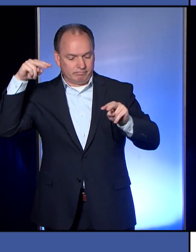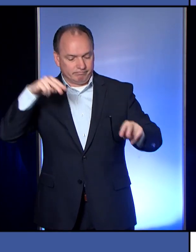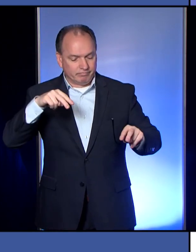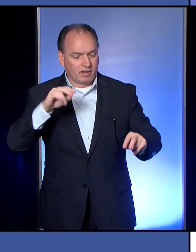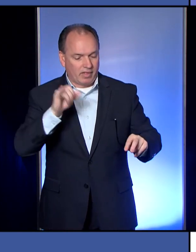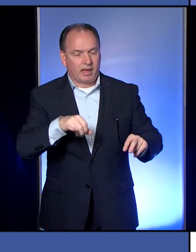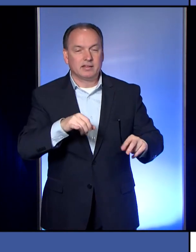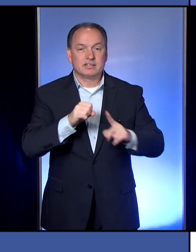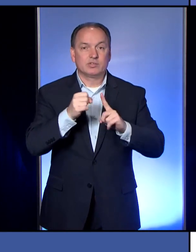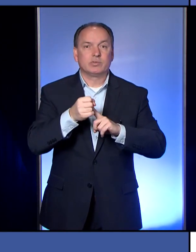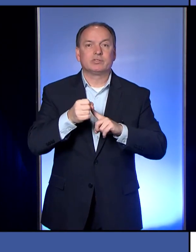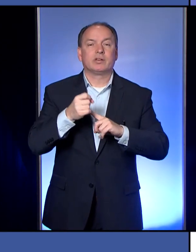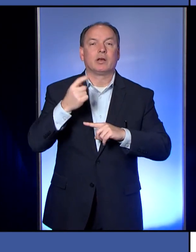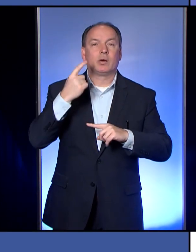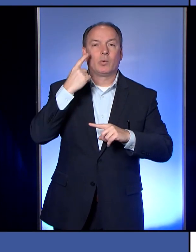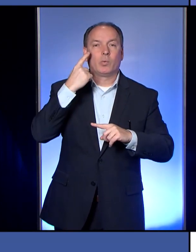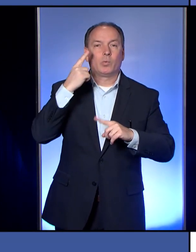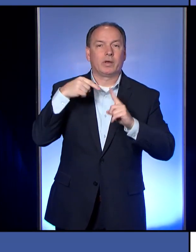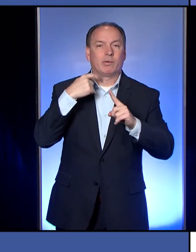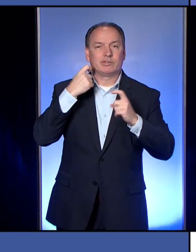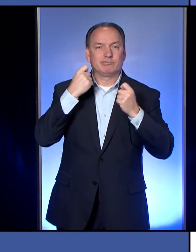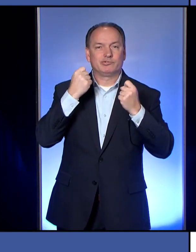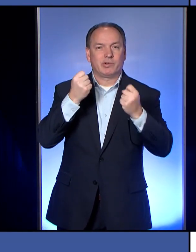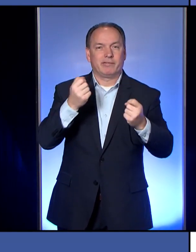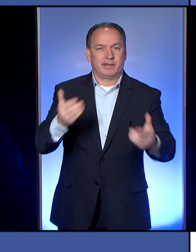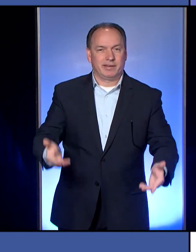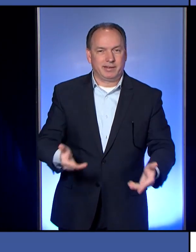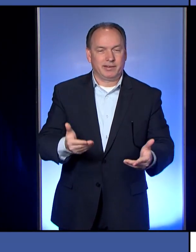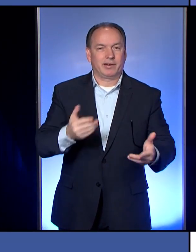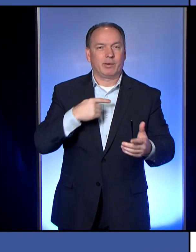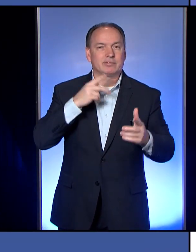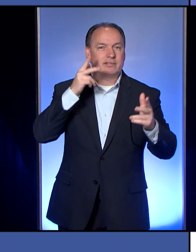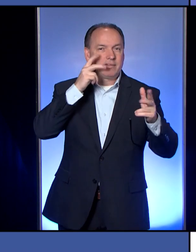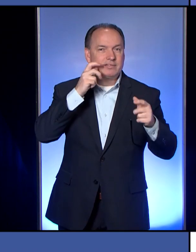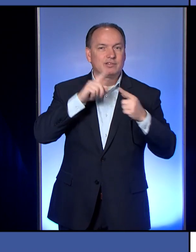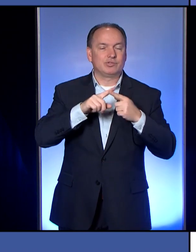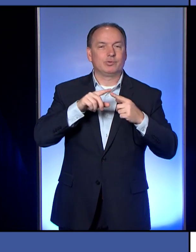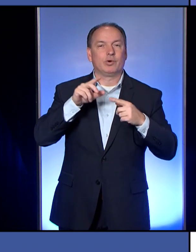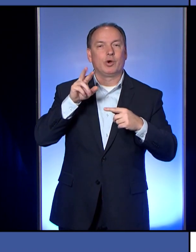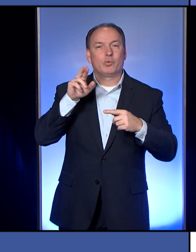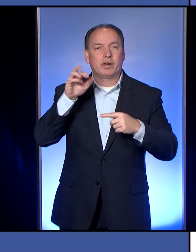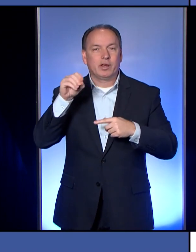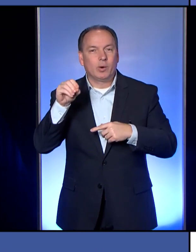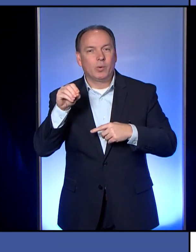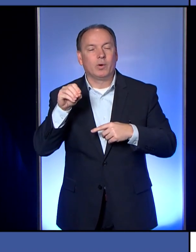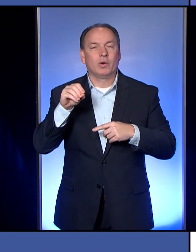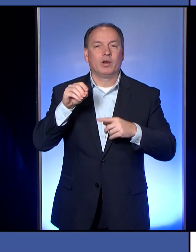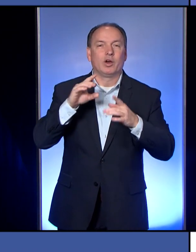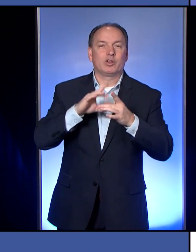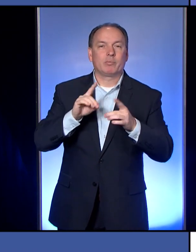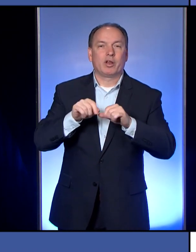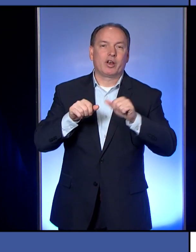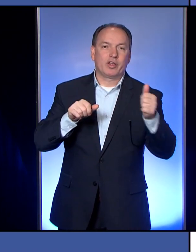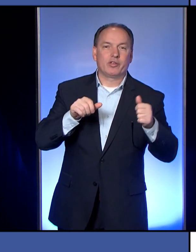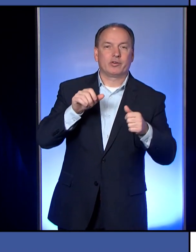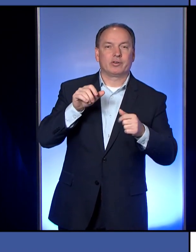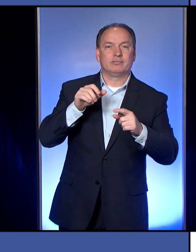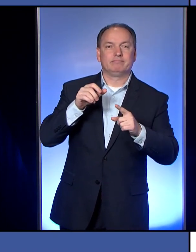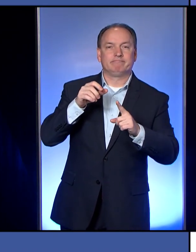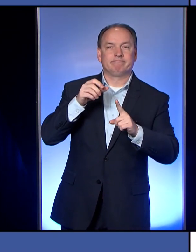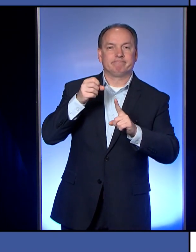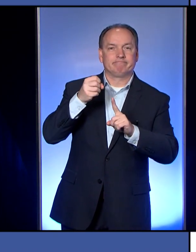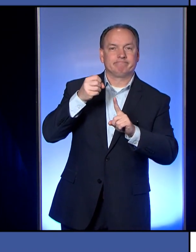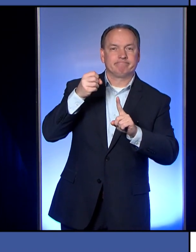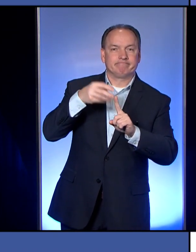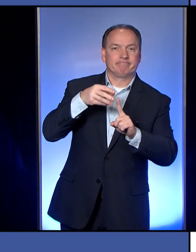on my way up here. was listening to one of the shows on the radio, and they were talking about another stimulus bill and that